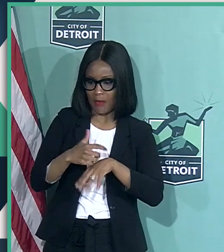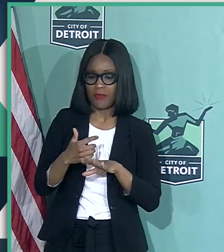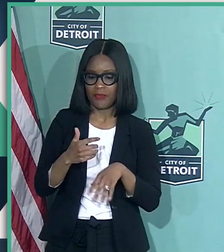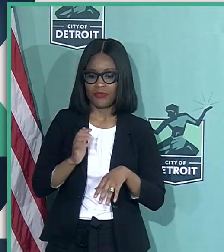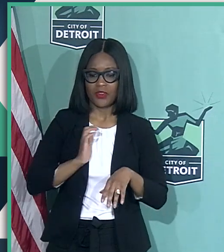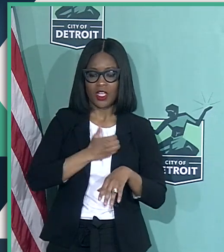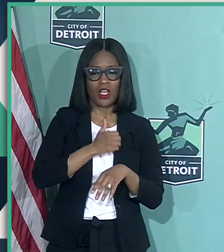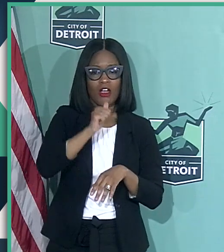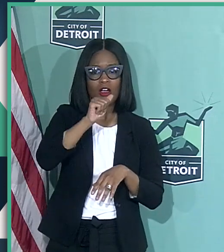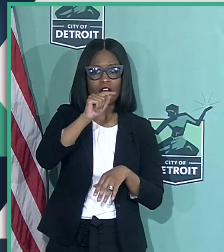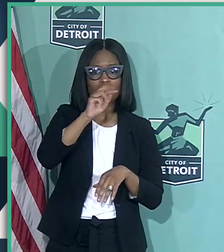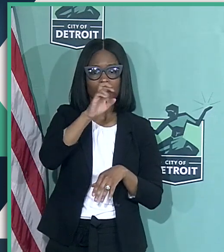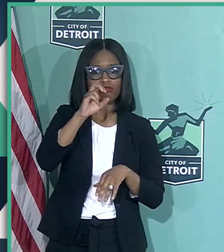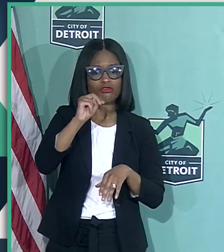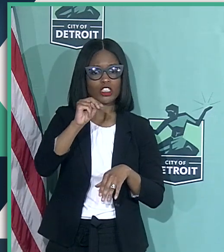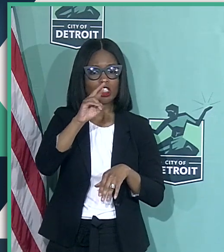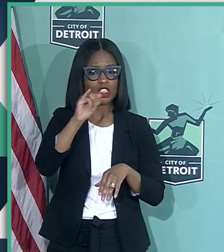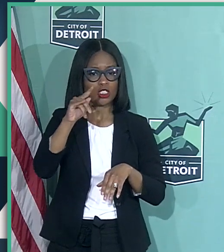attrition rate has slowed.